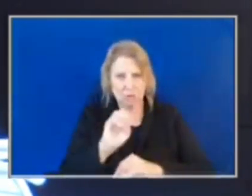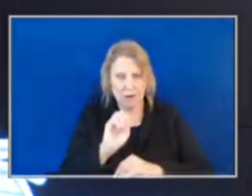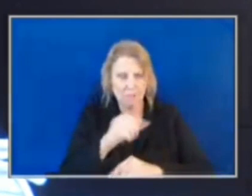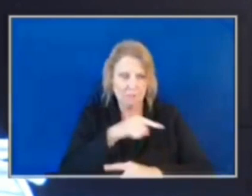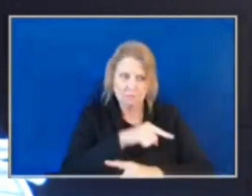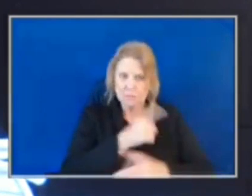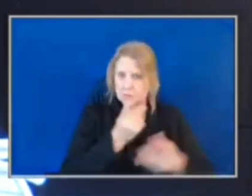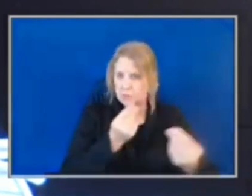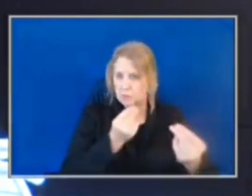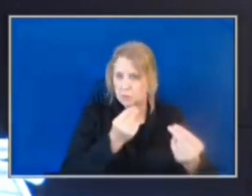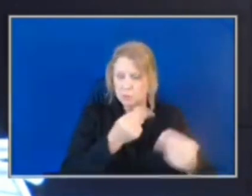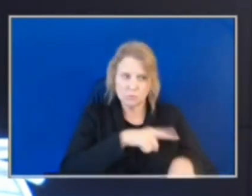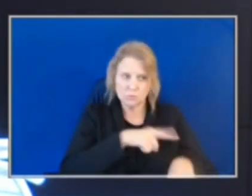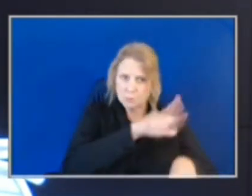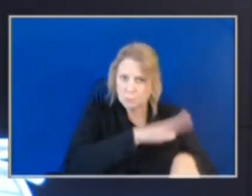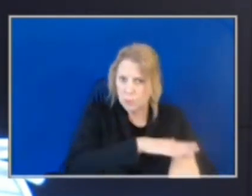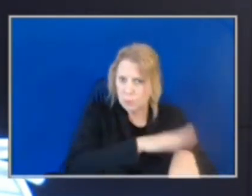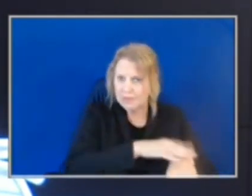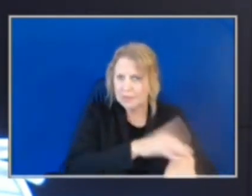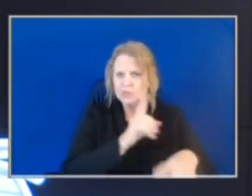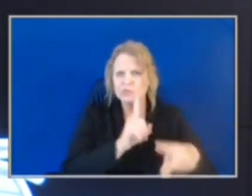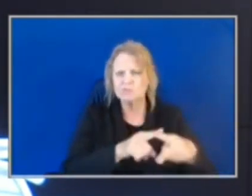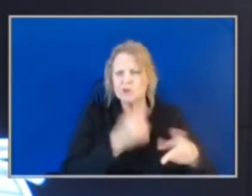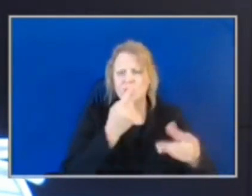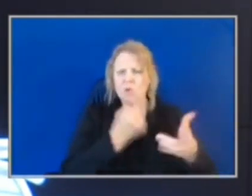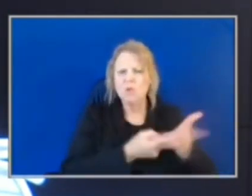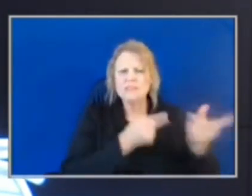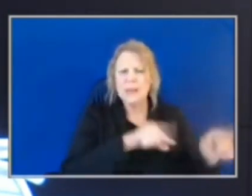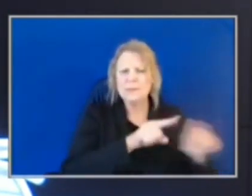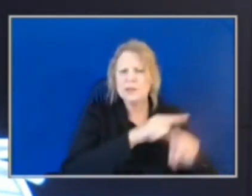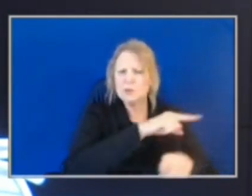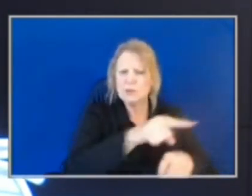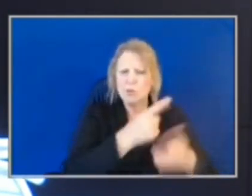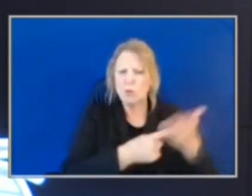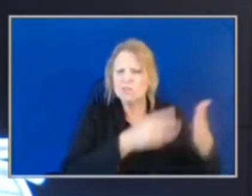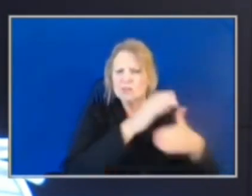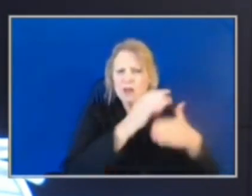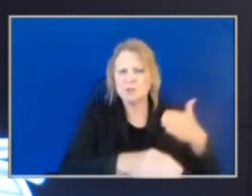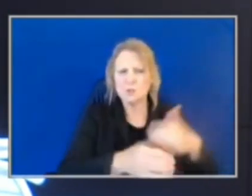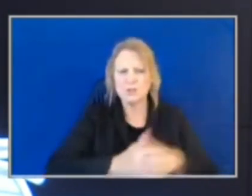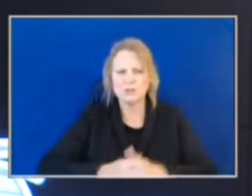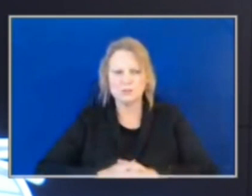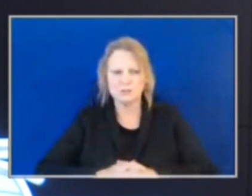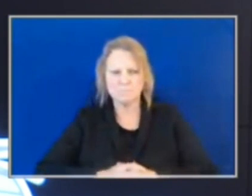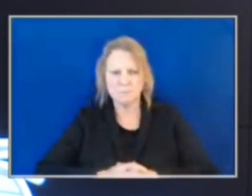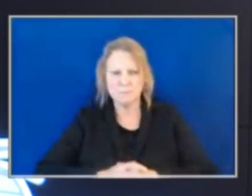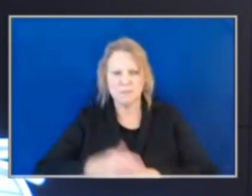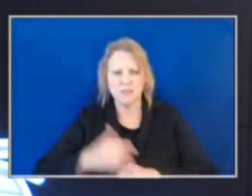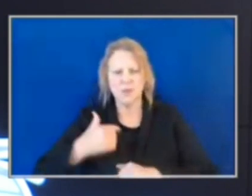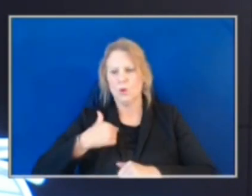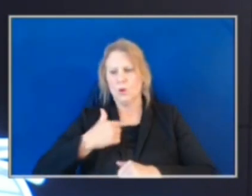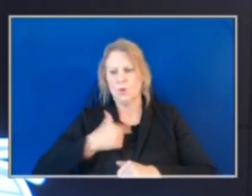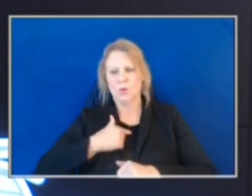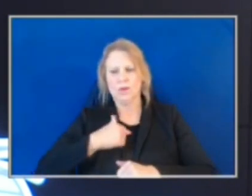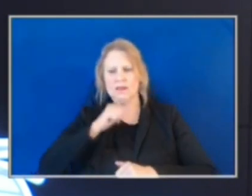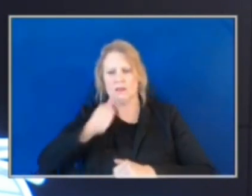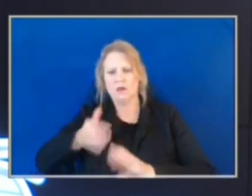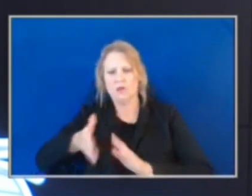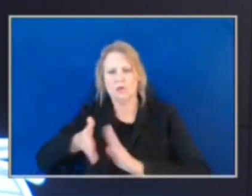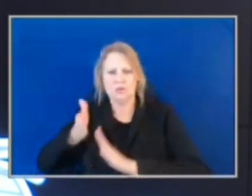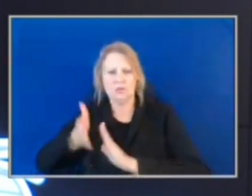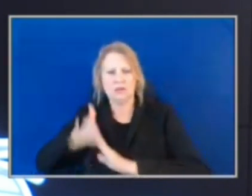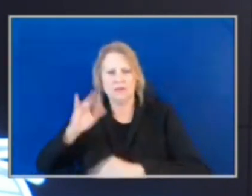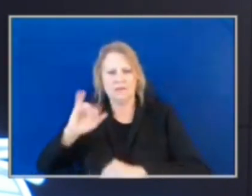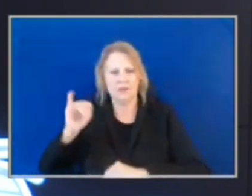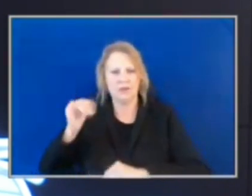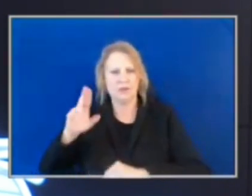it like a probation, a house arrest? What is the next steps for that? We don't run juvenile detention. That's ran by the state and the